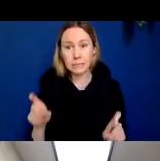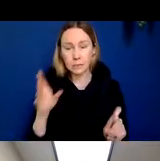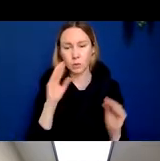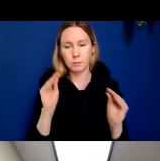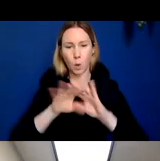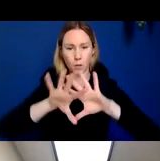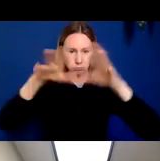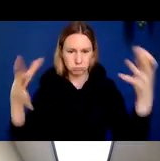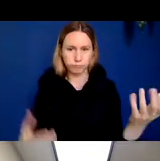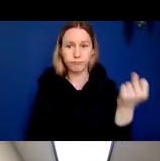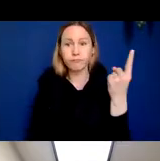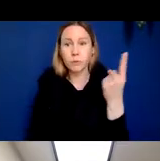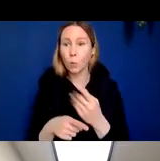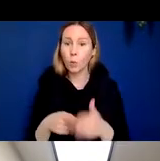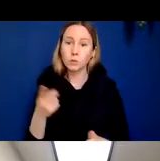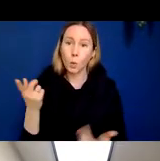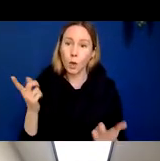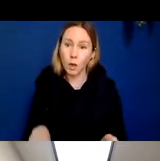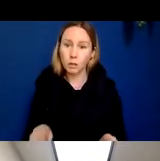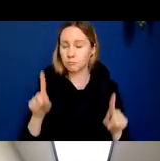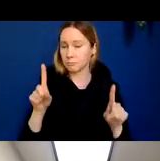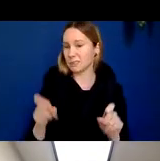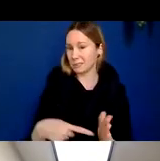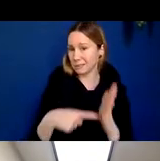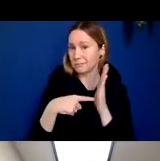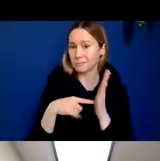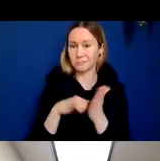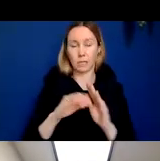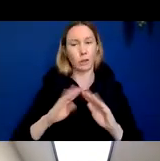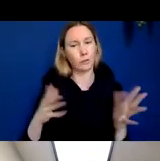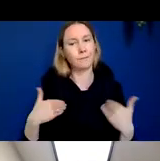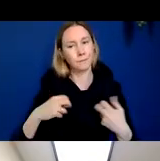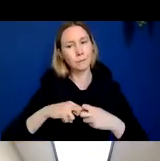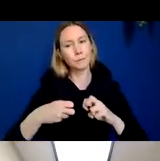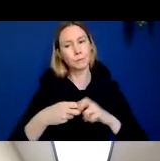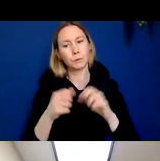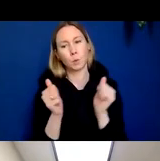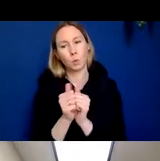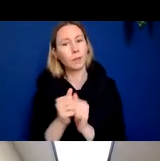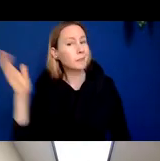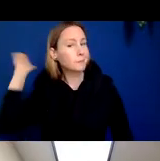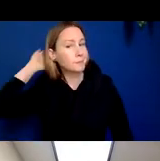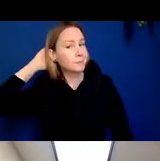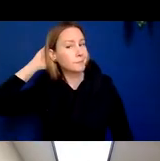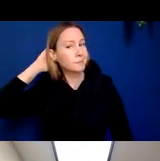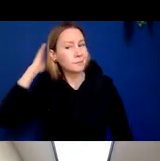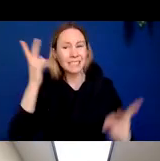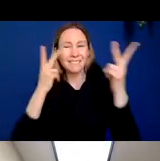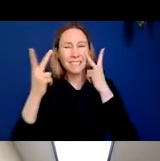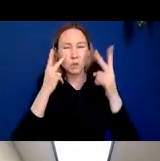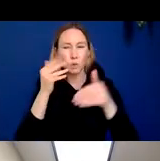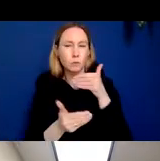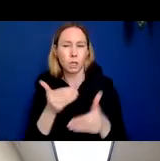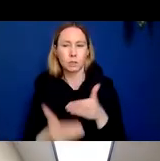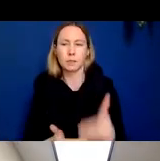picture of what's going on. And that testing reveals that clearly there's issues with back of the brain functions, like visual processing